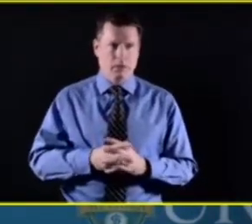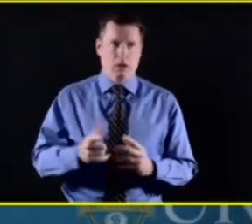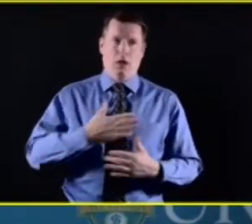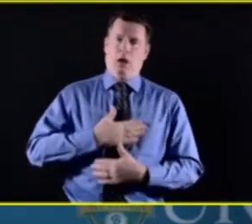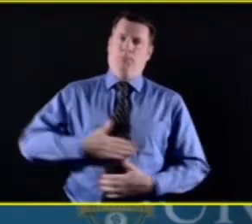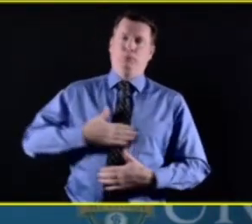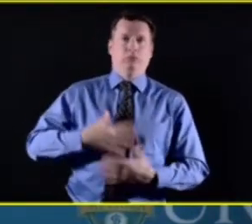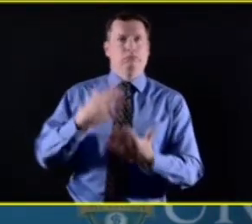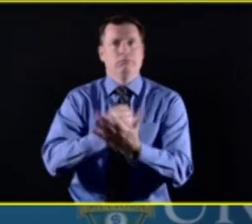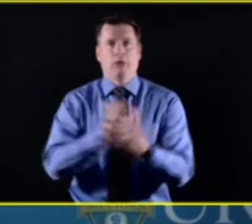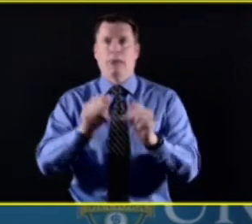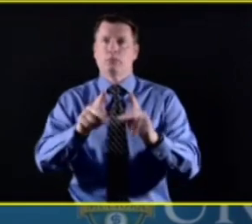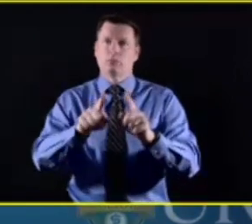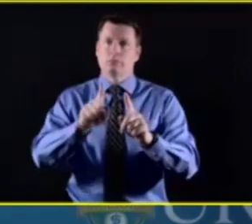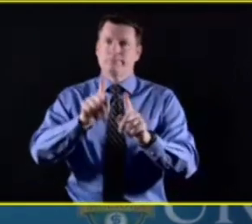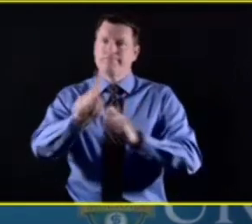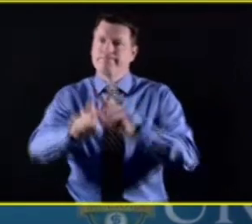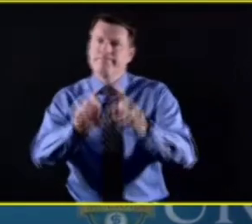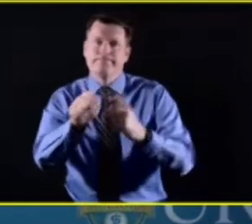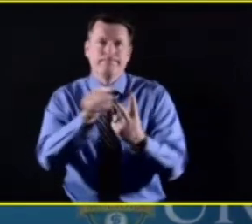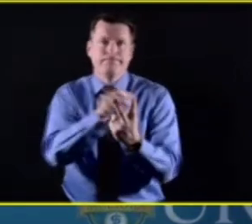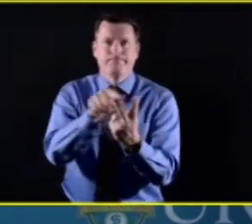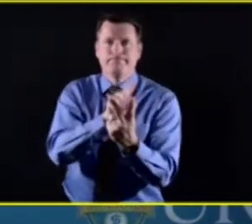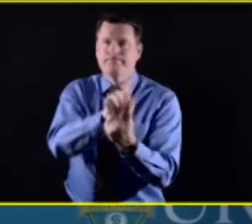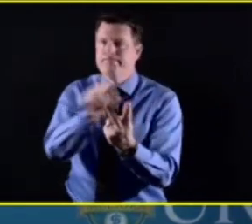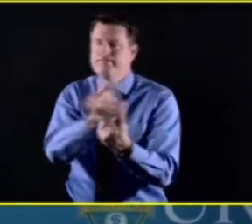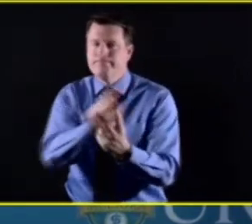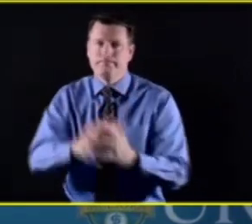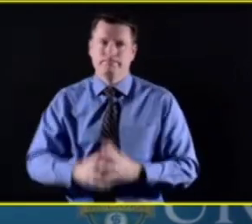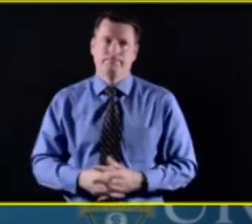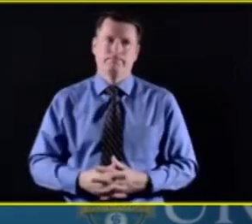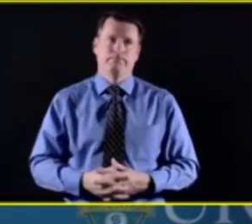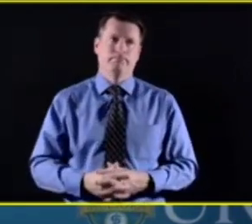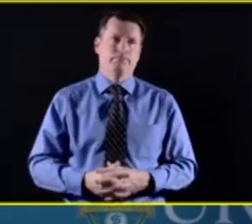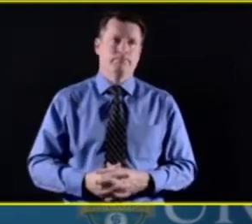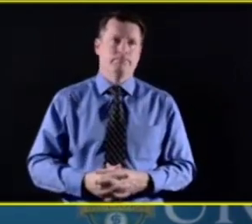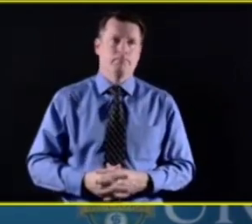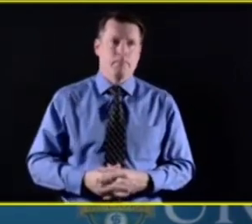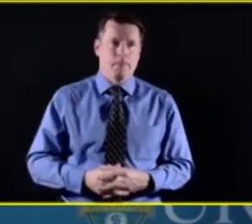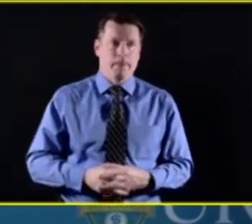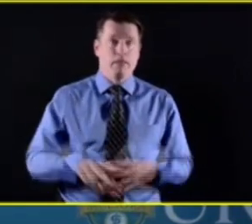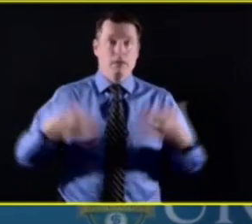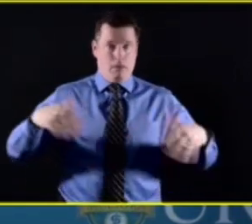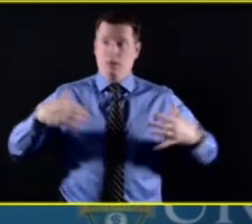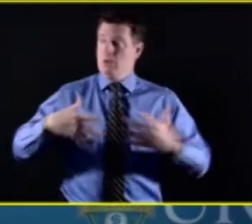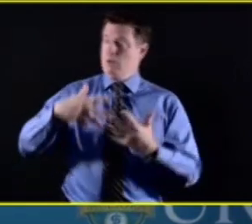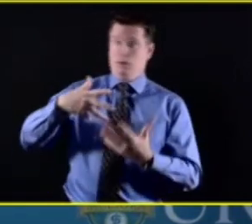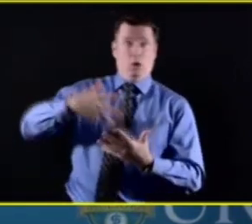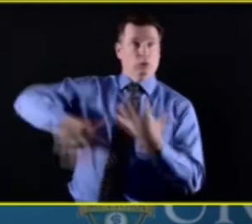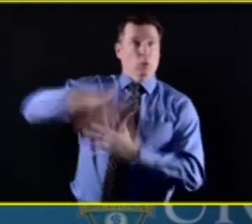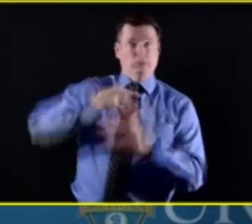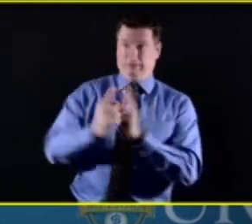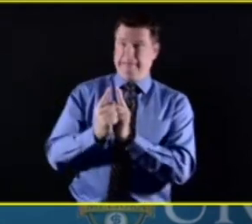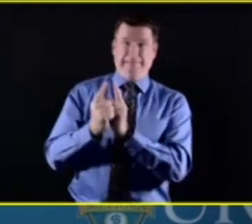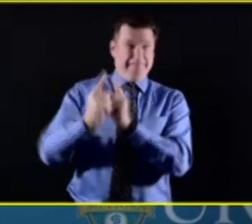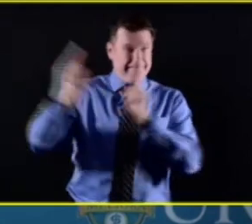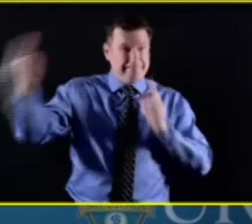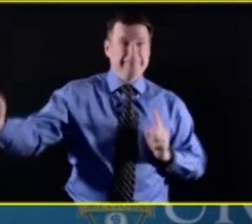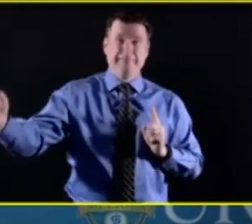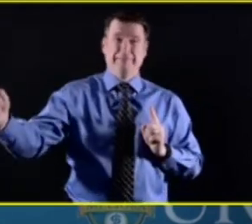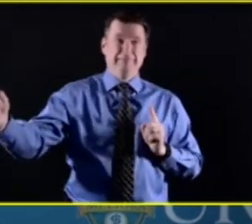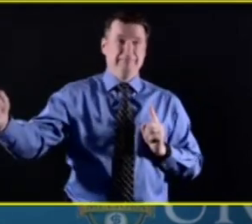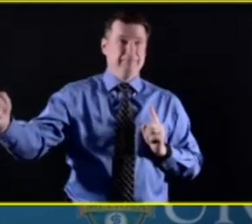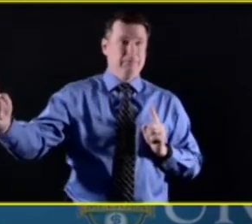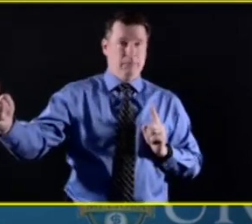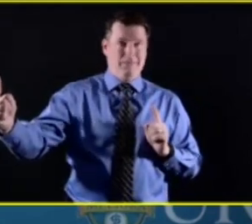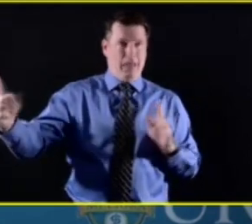different for people who are isolated anyway? Uh, people who live alone, people who may be retired, so they've lost that work connection.